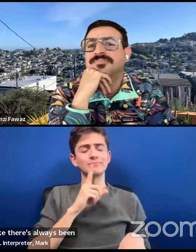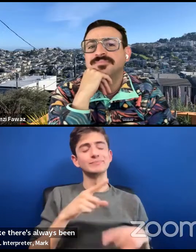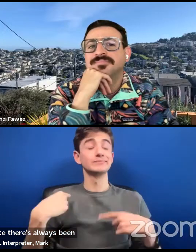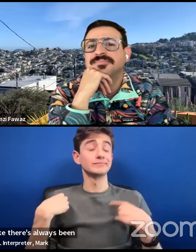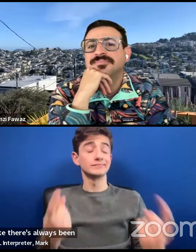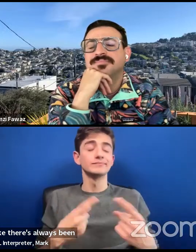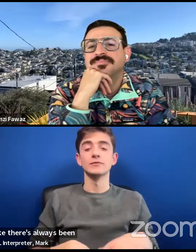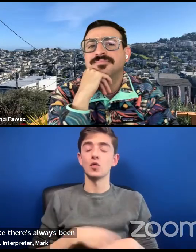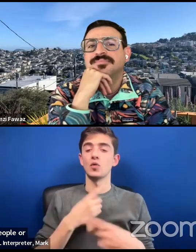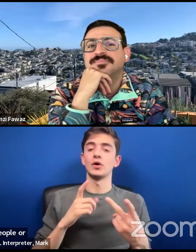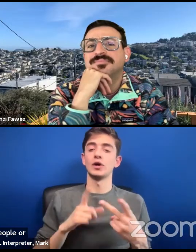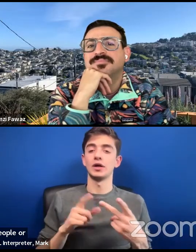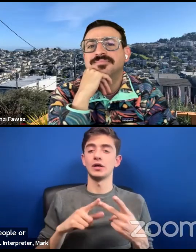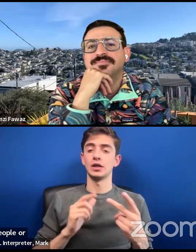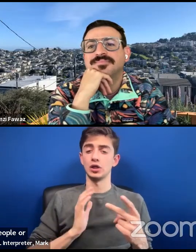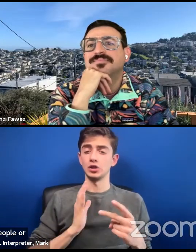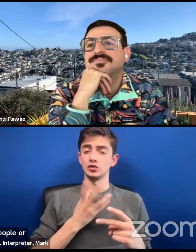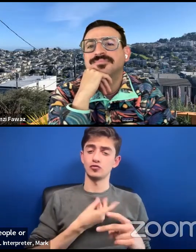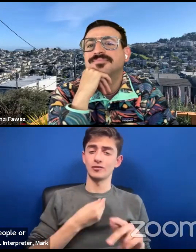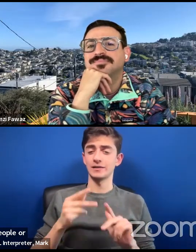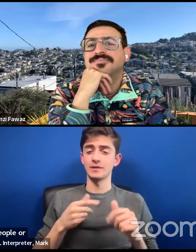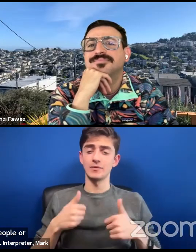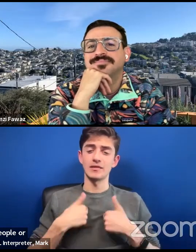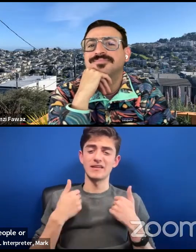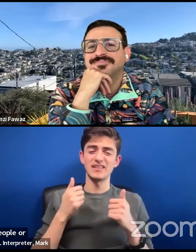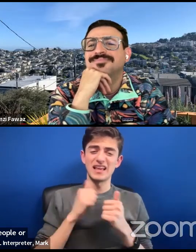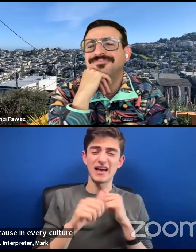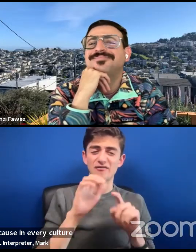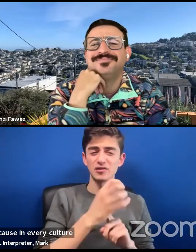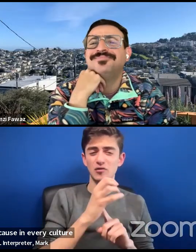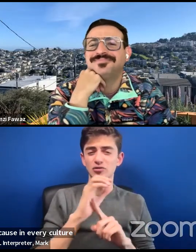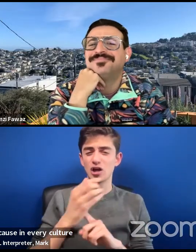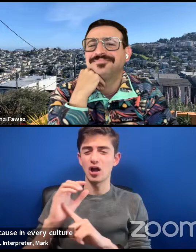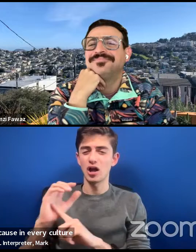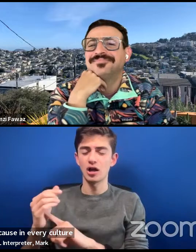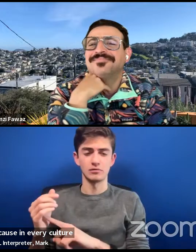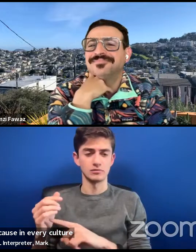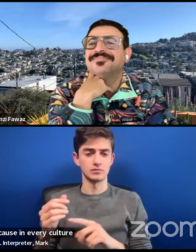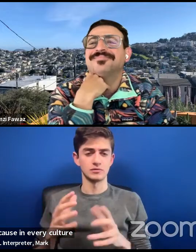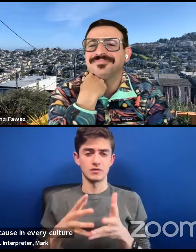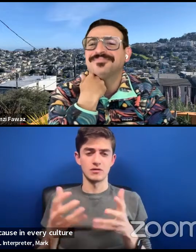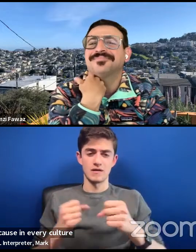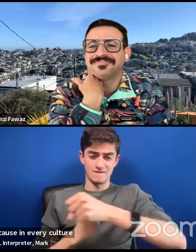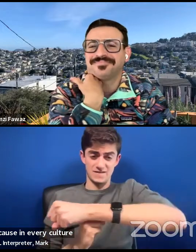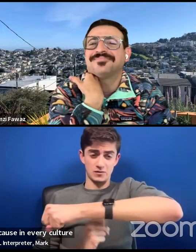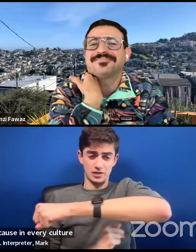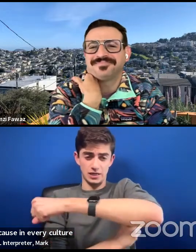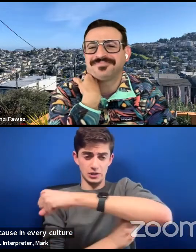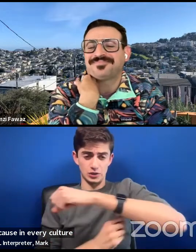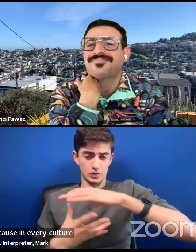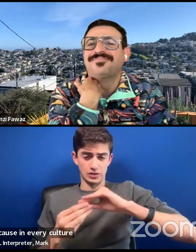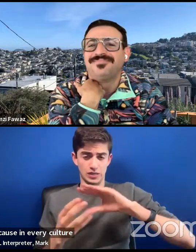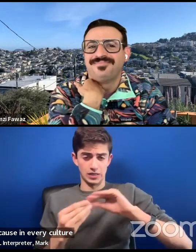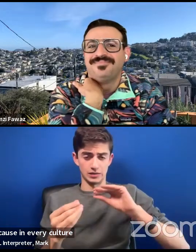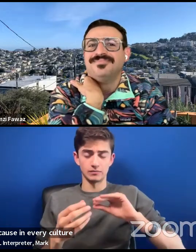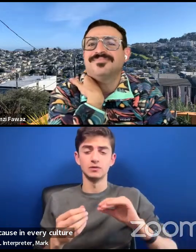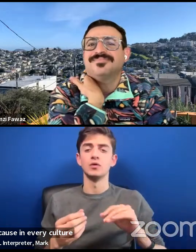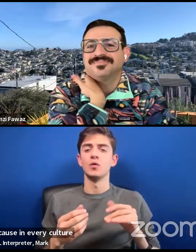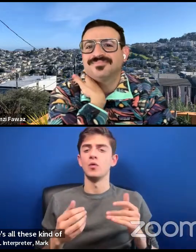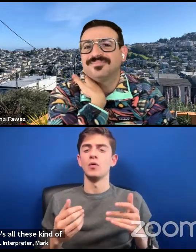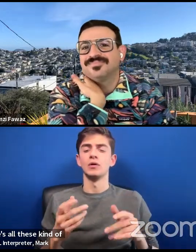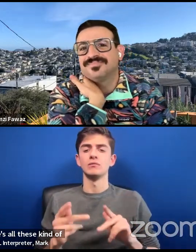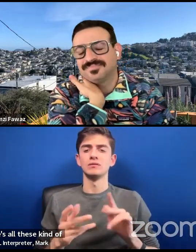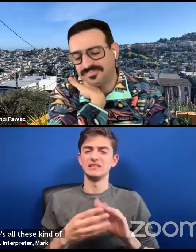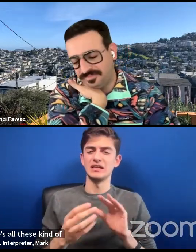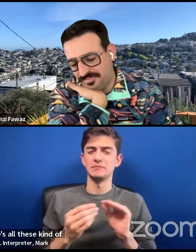exist, because in every culture, there's all these, there's all these kind of foundational claims, or like transgender people, like,